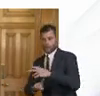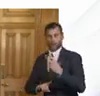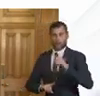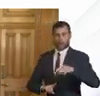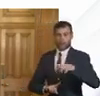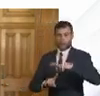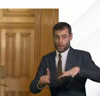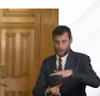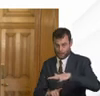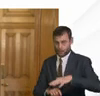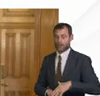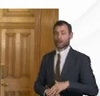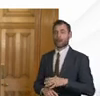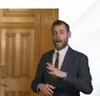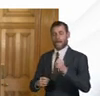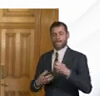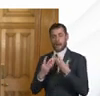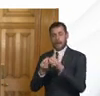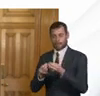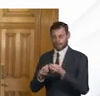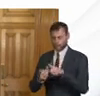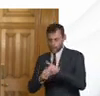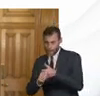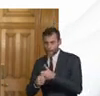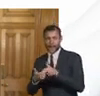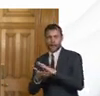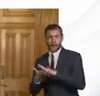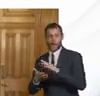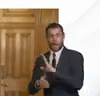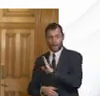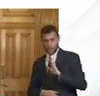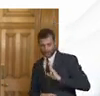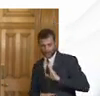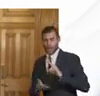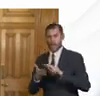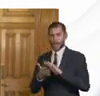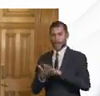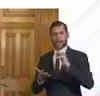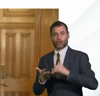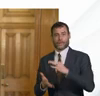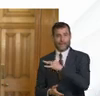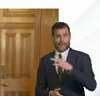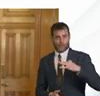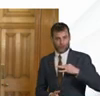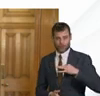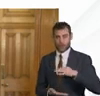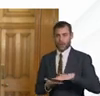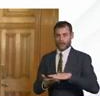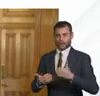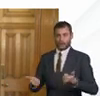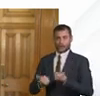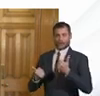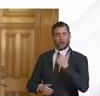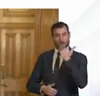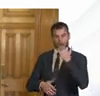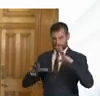military and with NHS clinicians we will make sure that we have the capacity that we need so